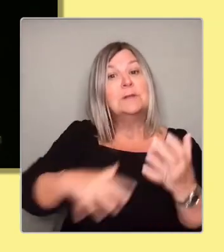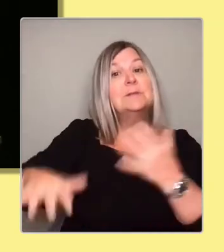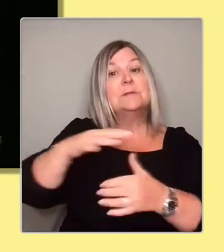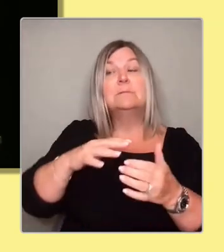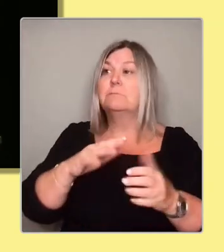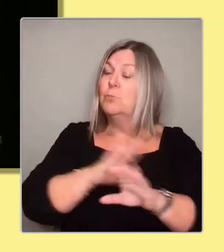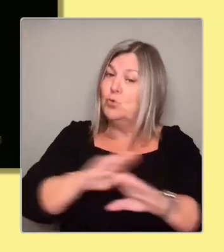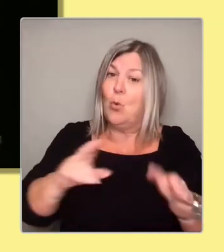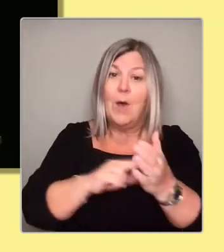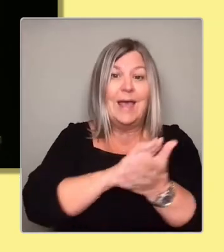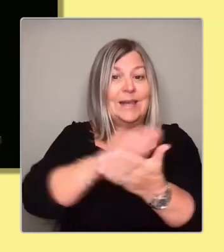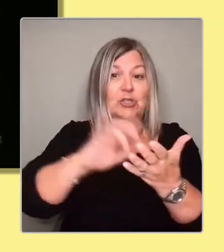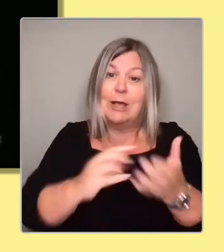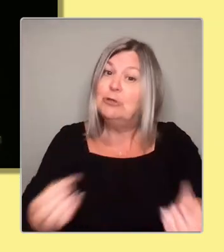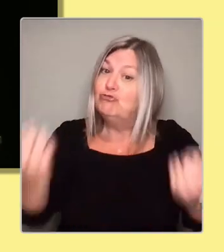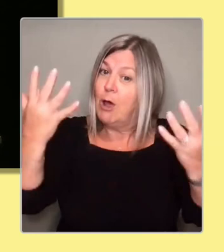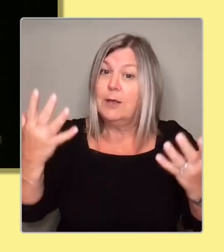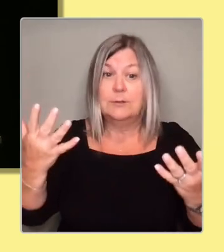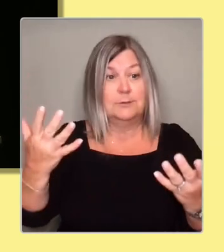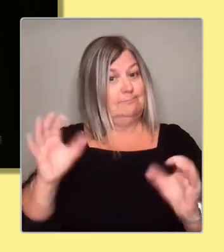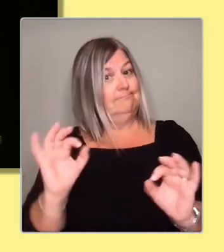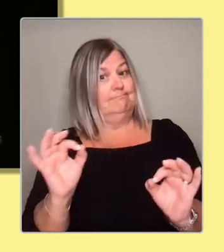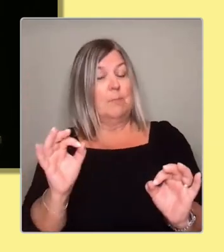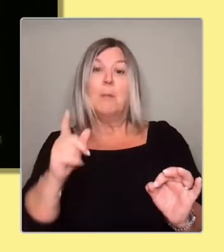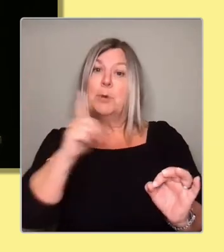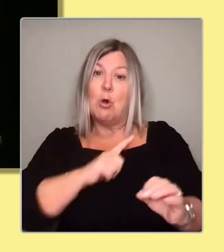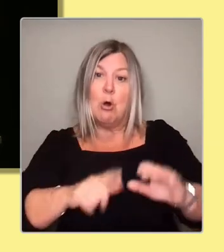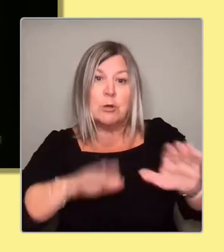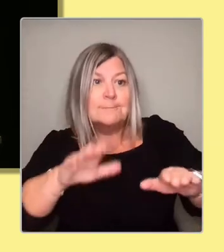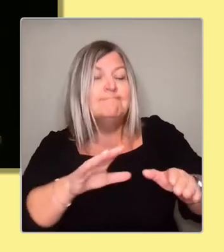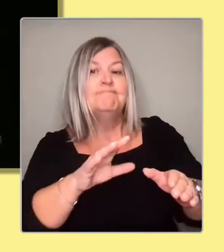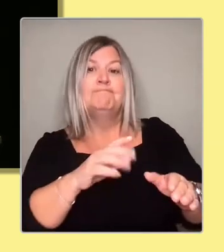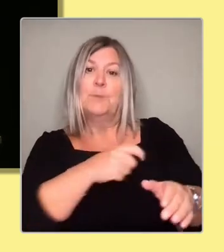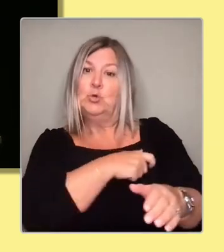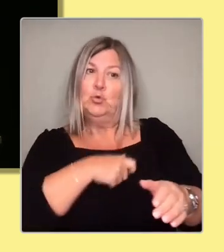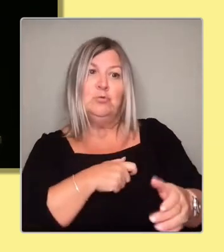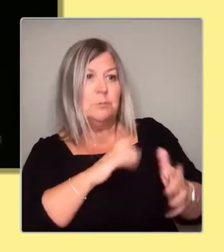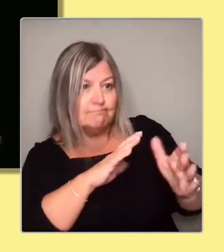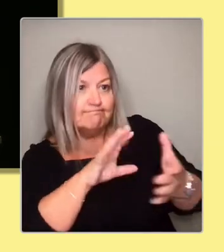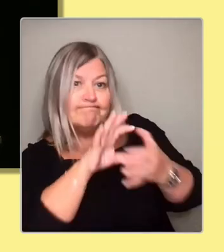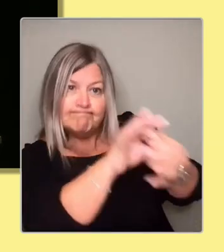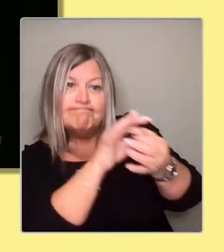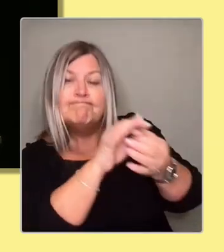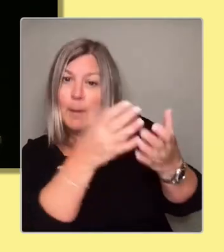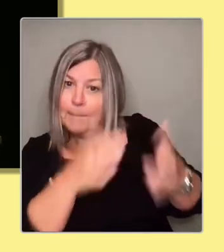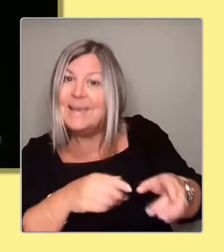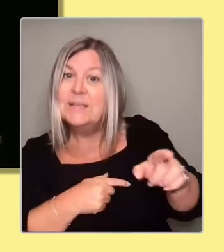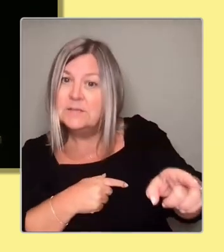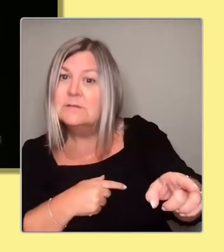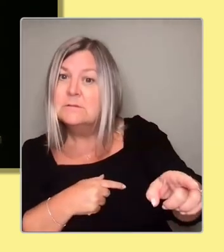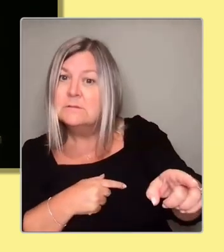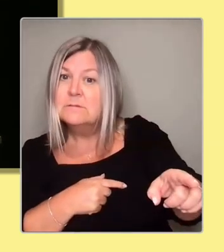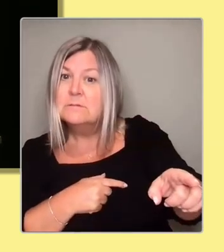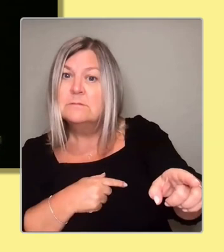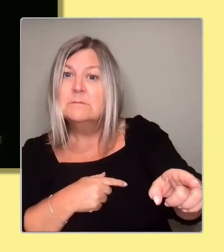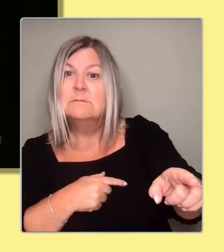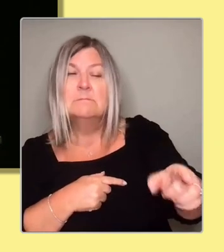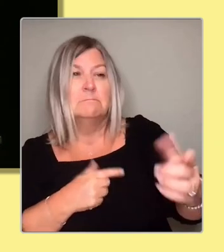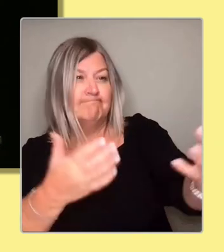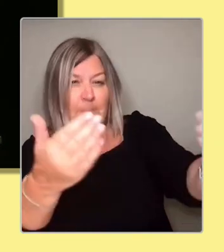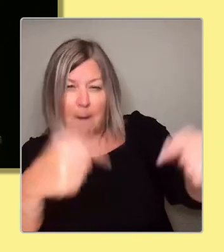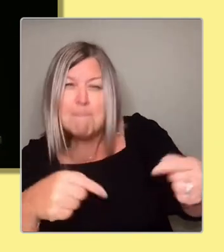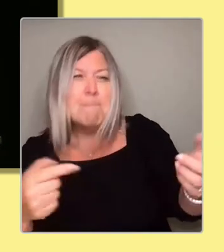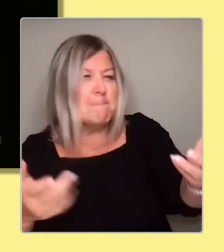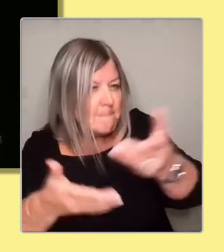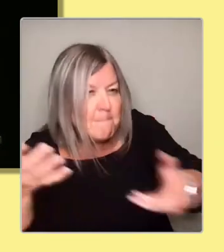that's because I've reached out to trade unions. I consider myself a trade unionist. Reached out to them, brought them close to us, ensured that we compromise